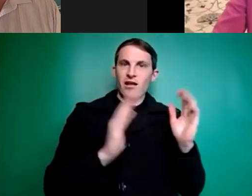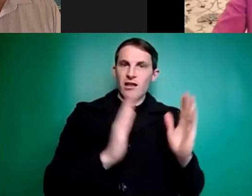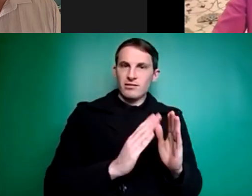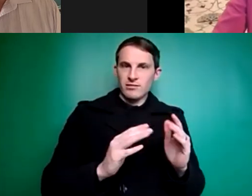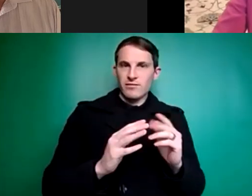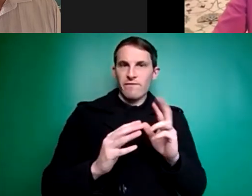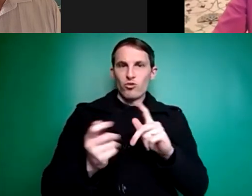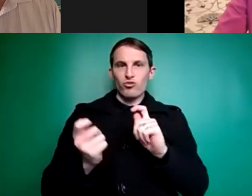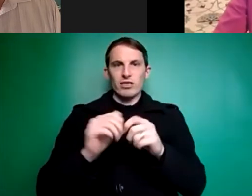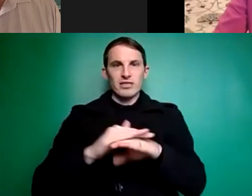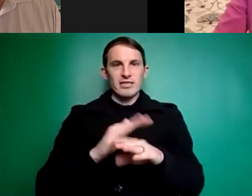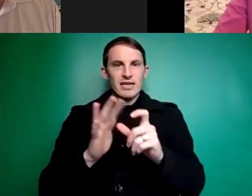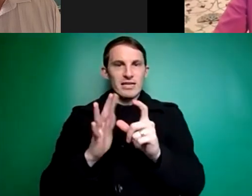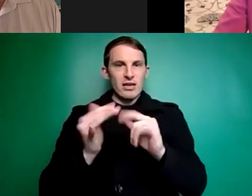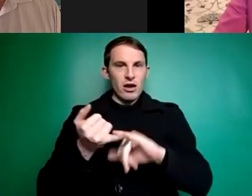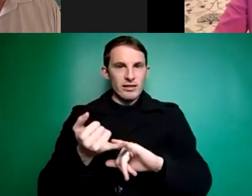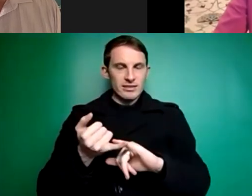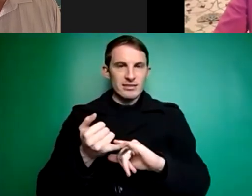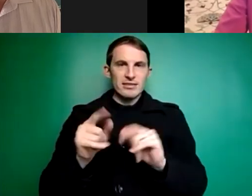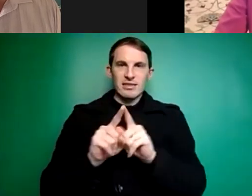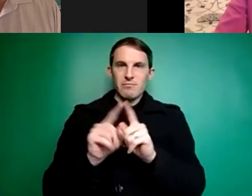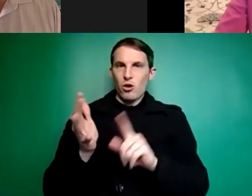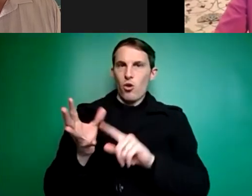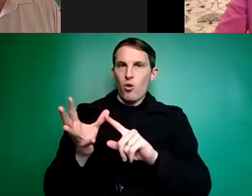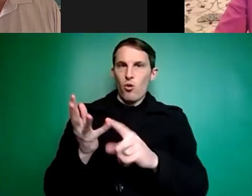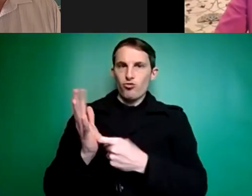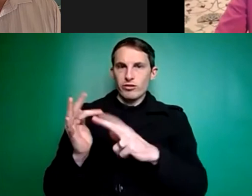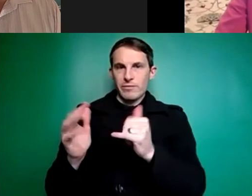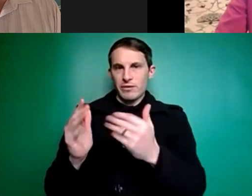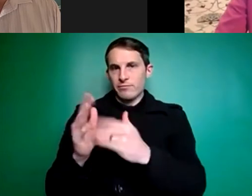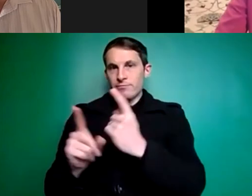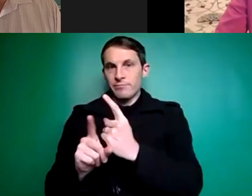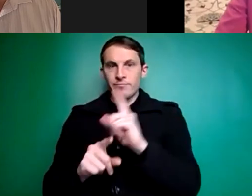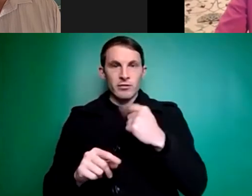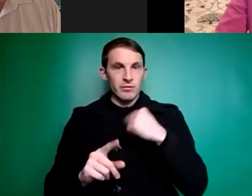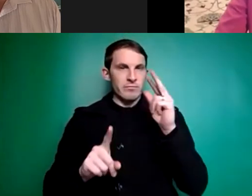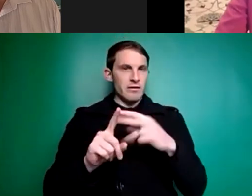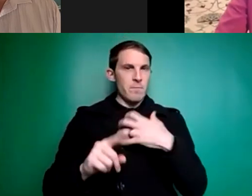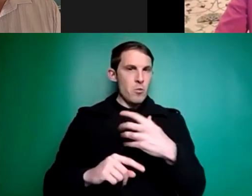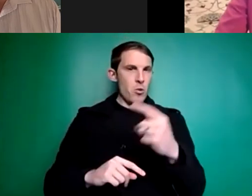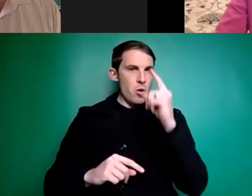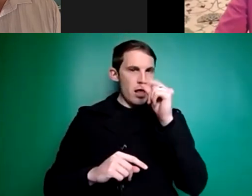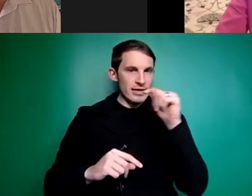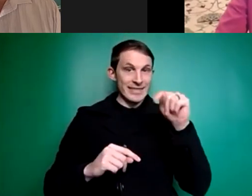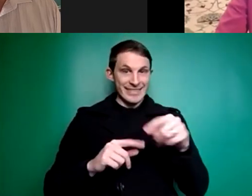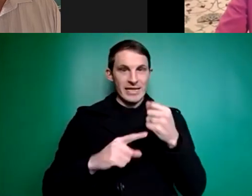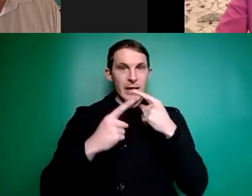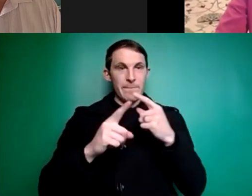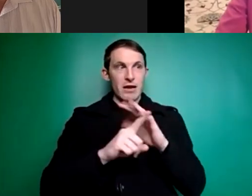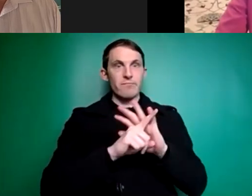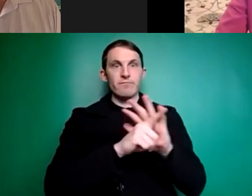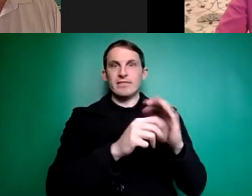comment on this but I think there's um there's a much more likely uh chance of this campaign being successful